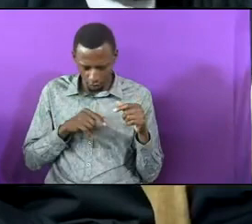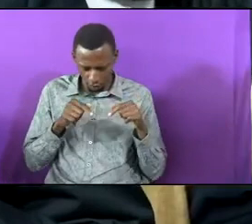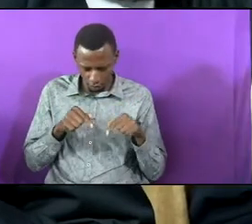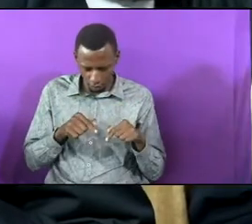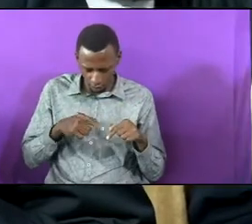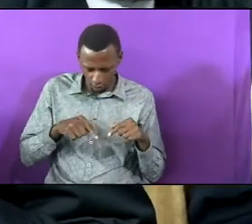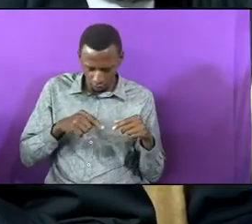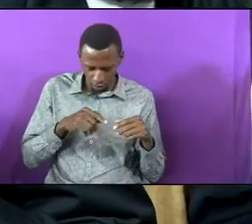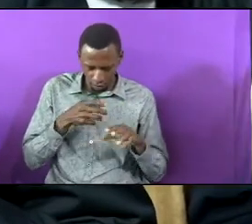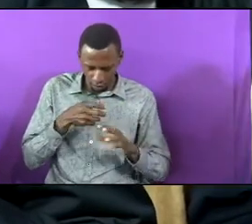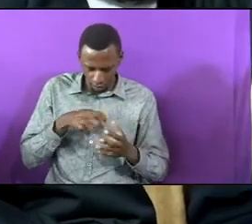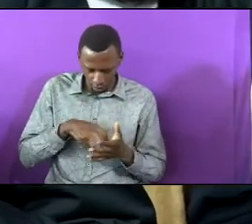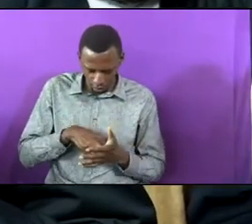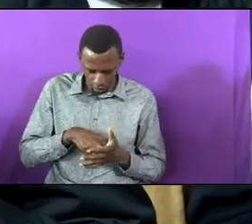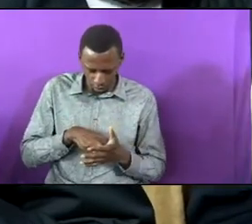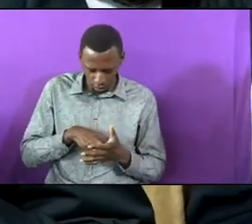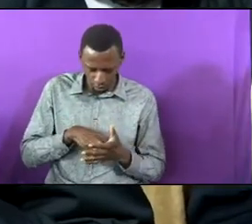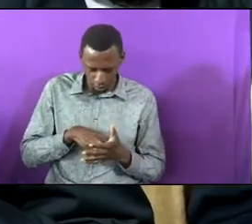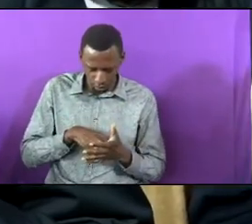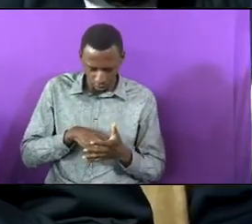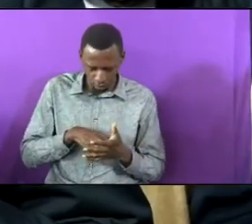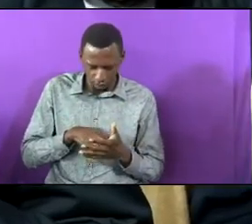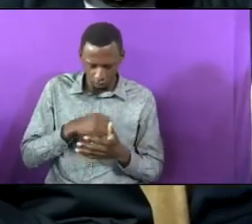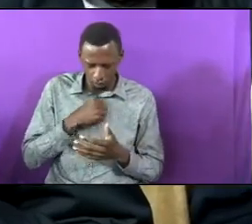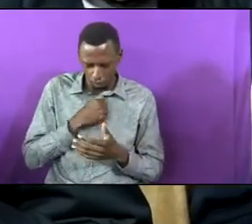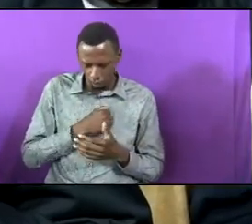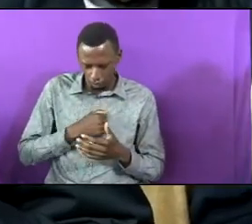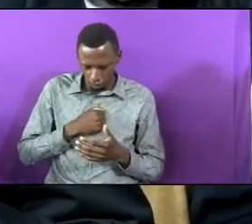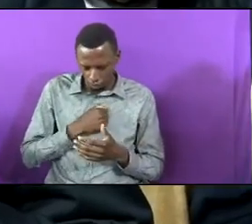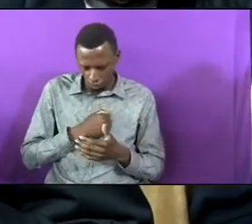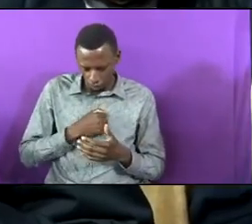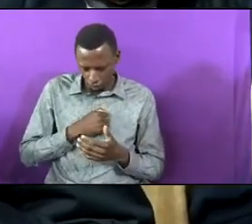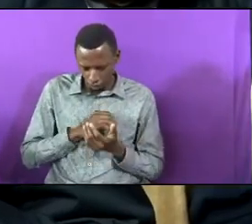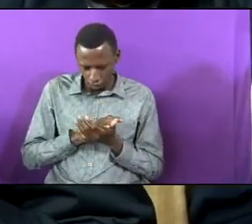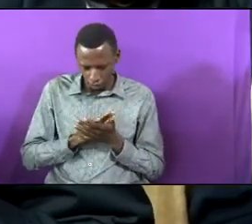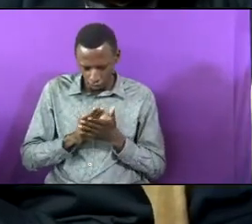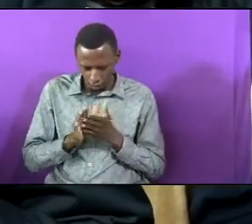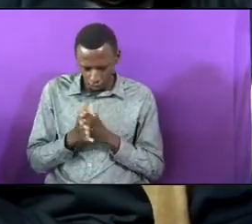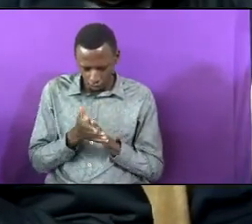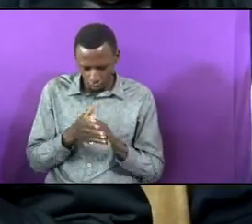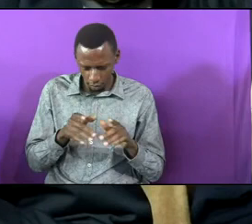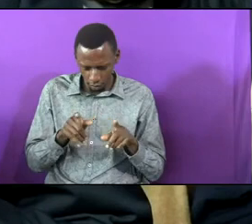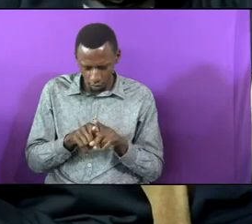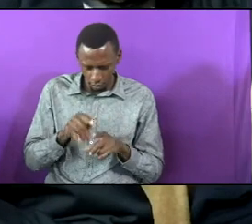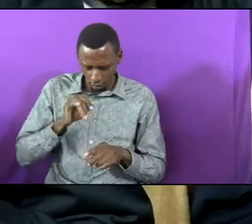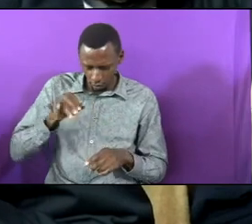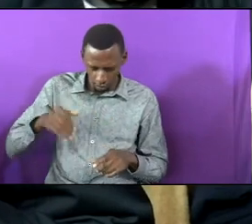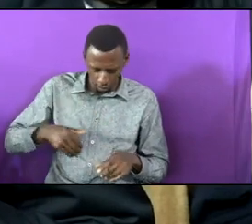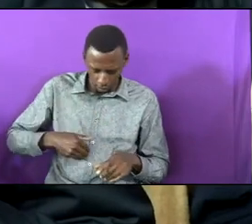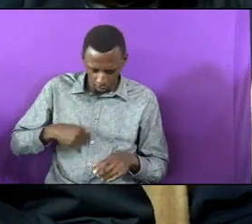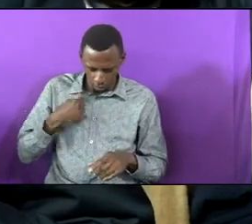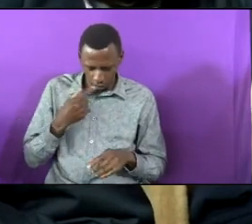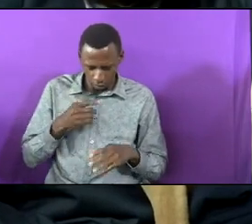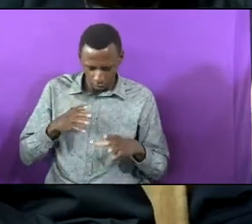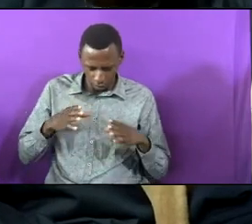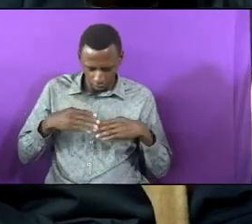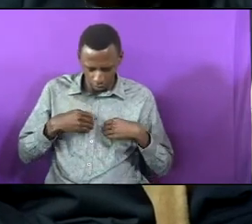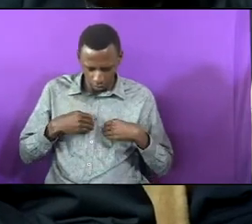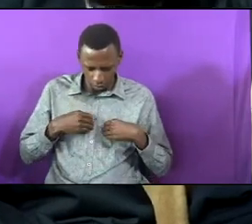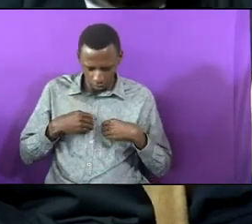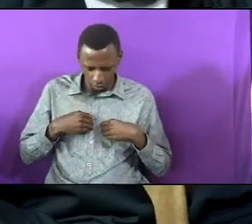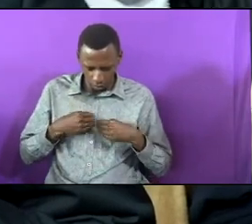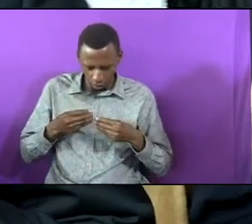We kneel in confession like Jacob who accepted to be conquered of you